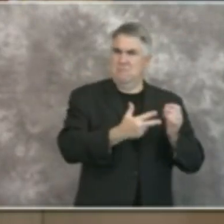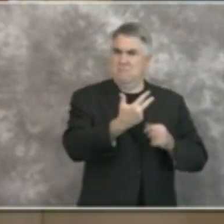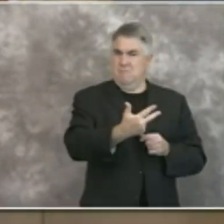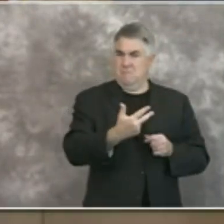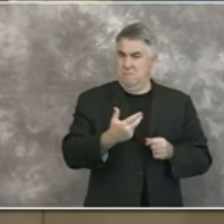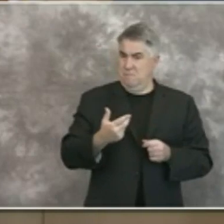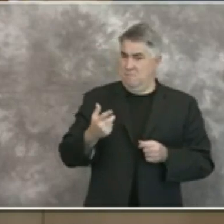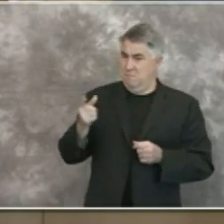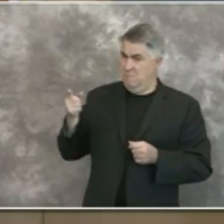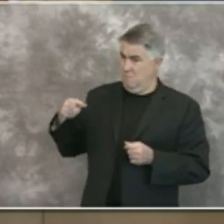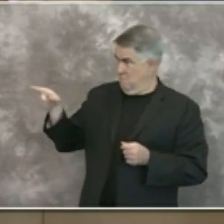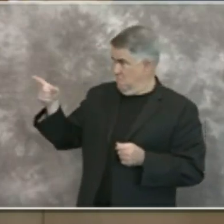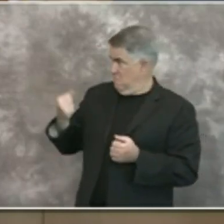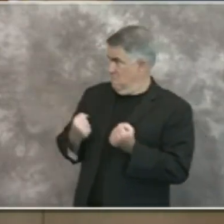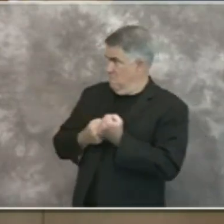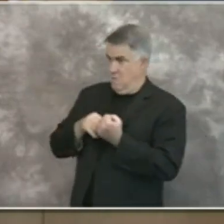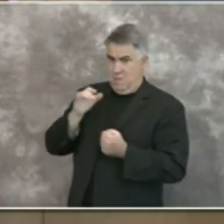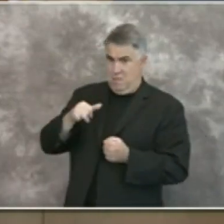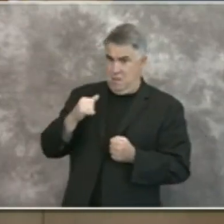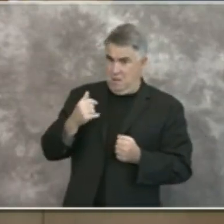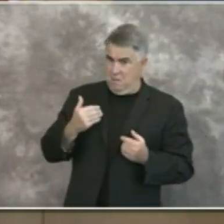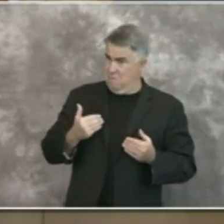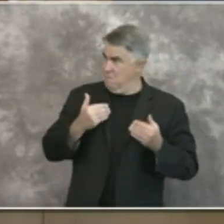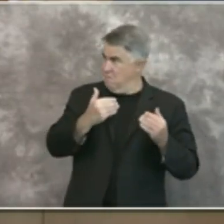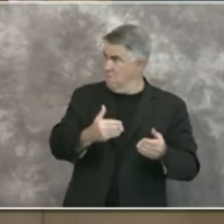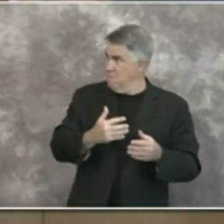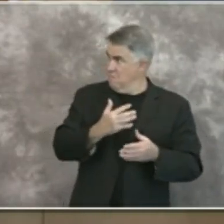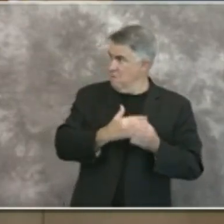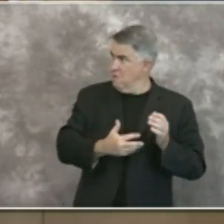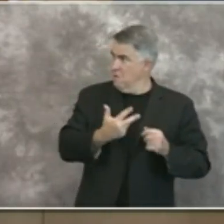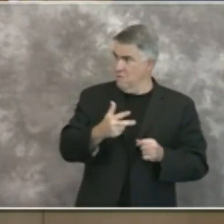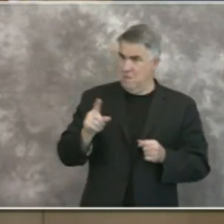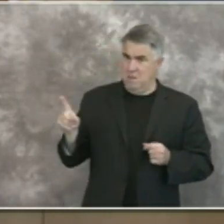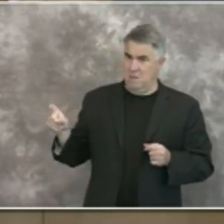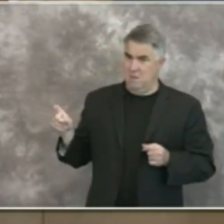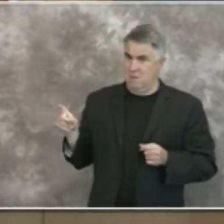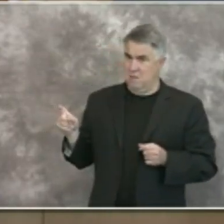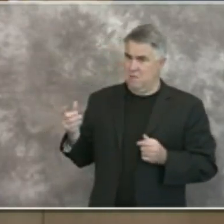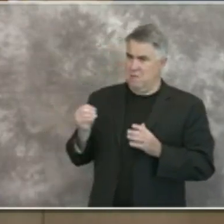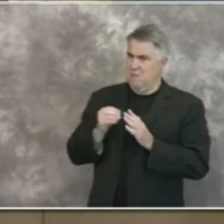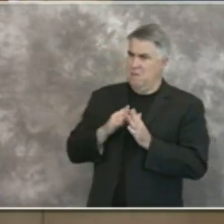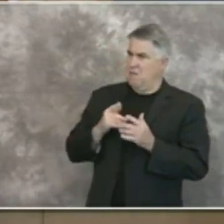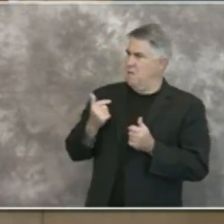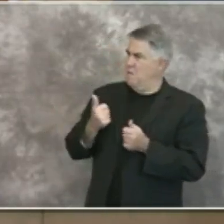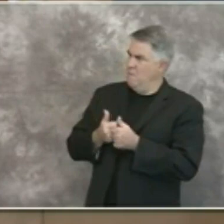that kind of a move that's detailed in that letter and i may have a follow-up um